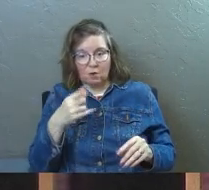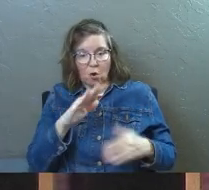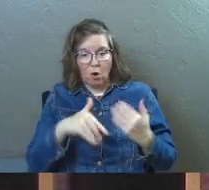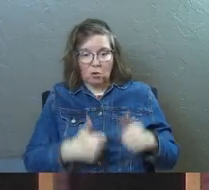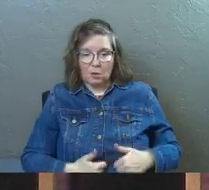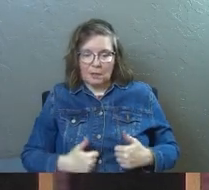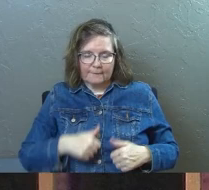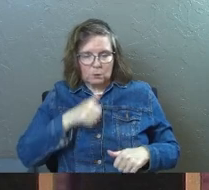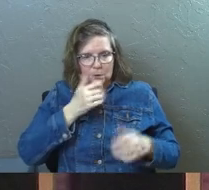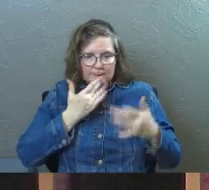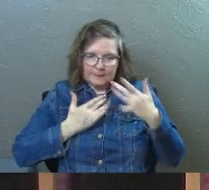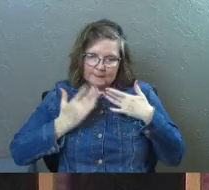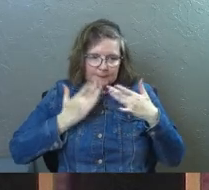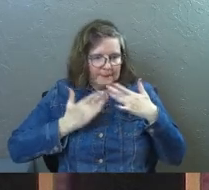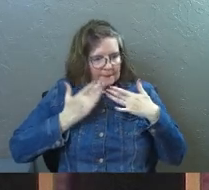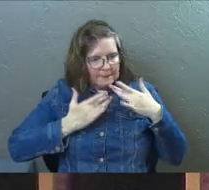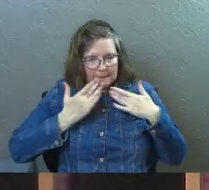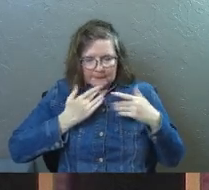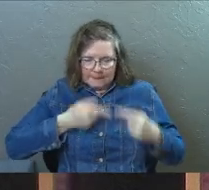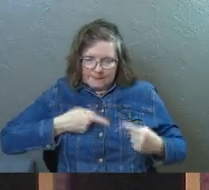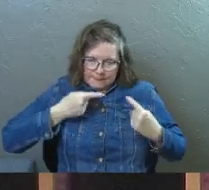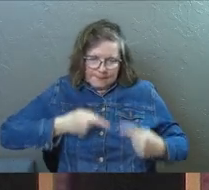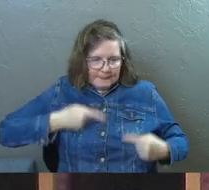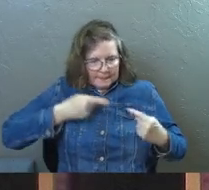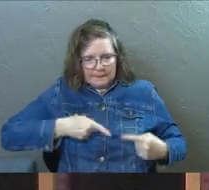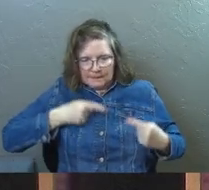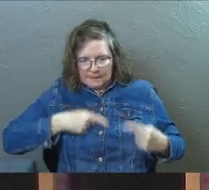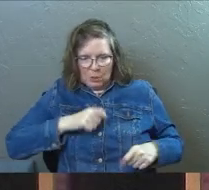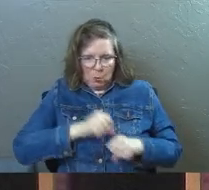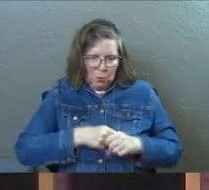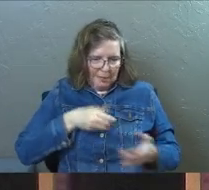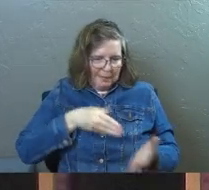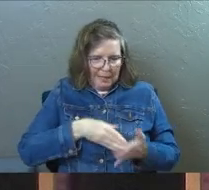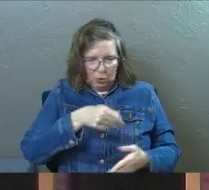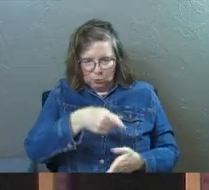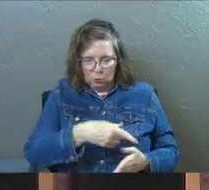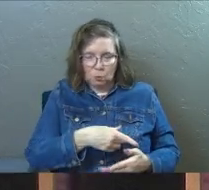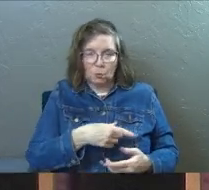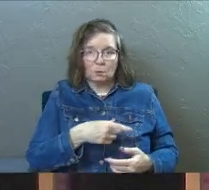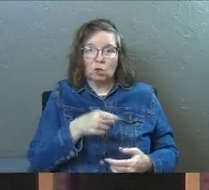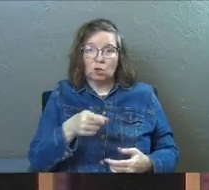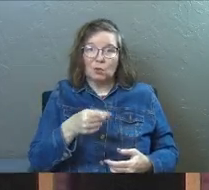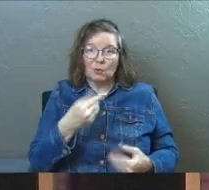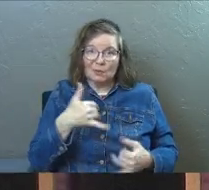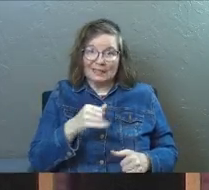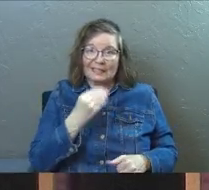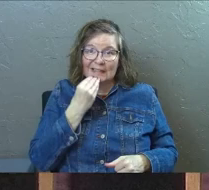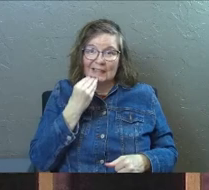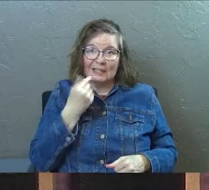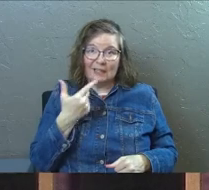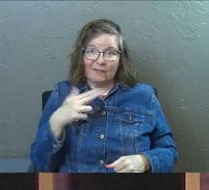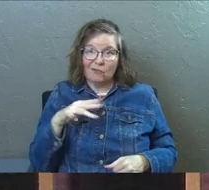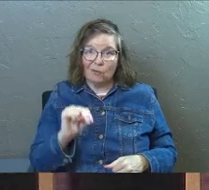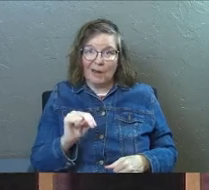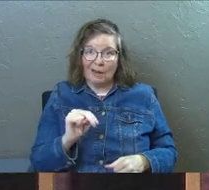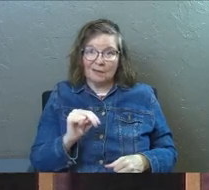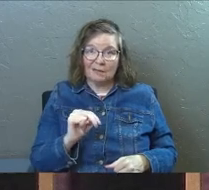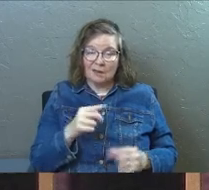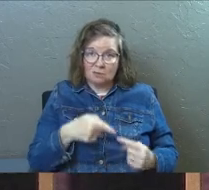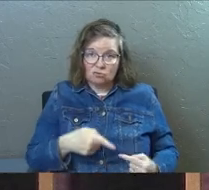scratch a living from it. It will grow thorns and thistles. It'll work against you, though you will eat of its grains.